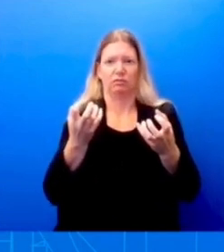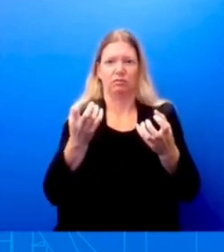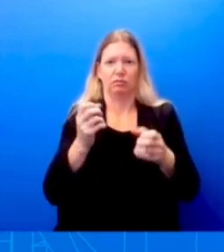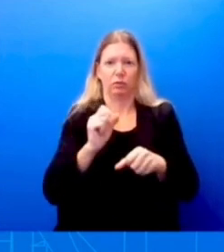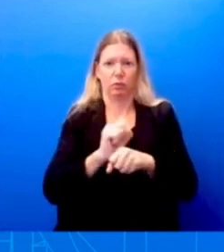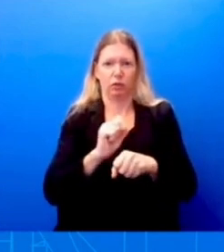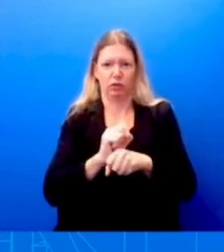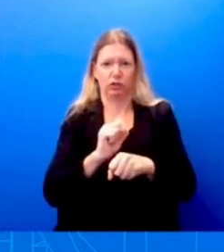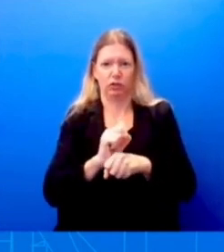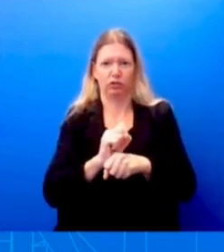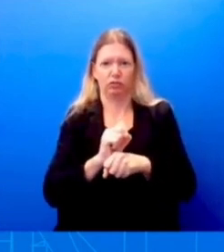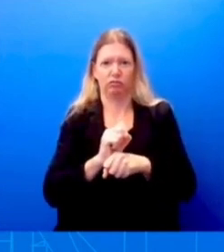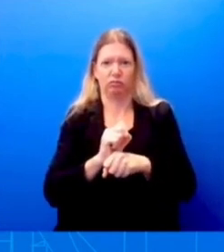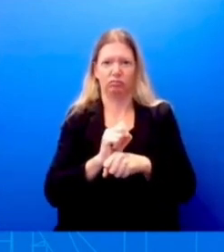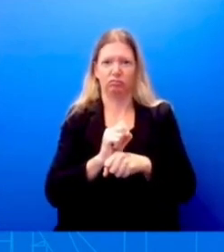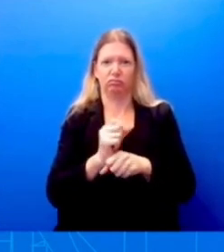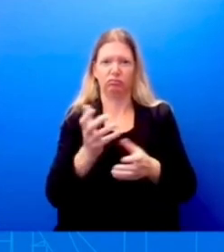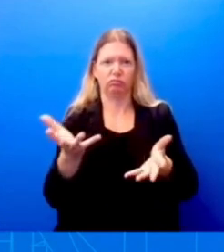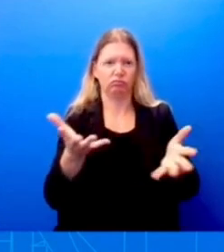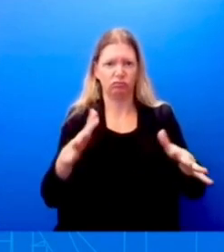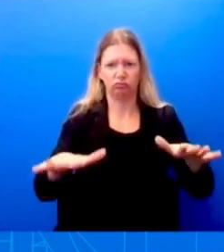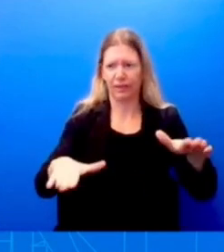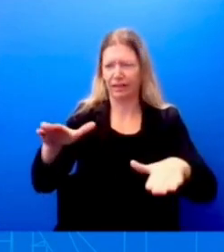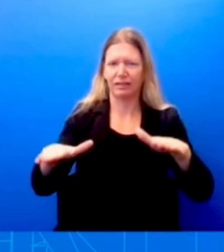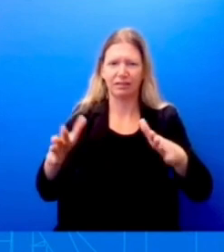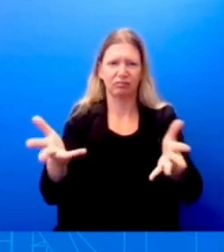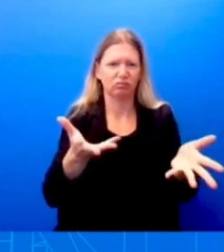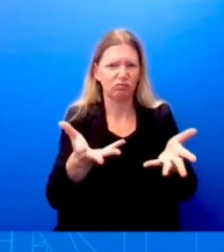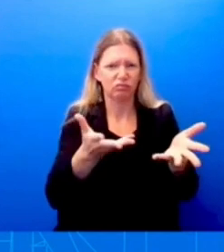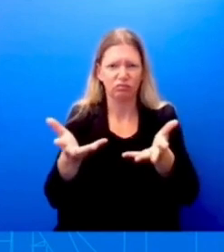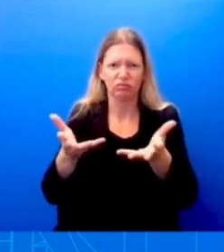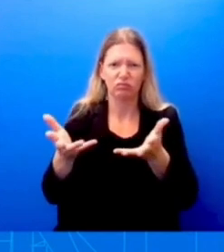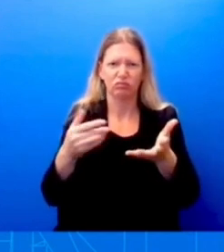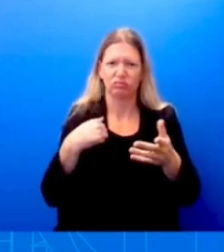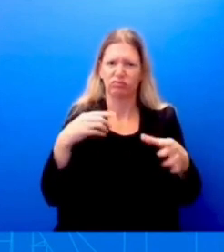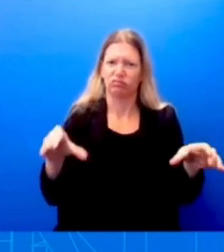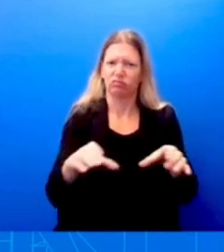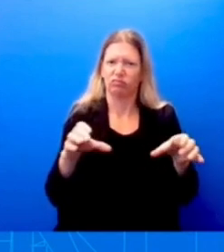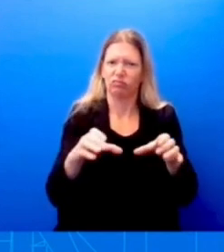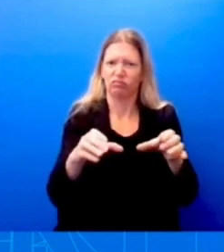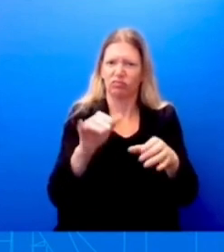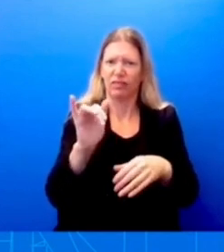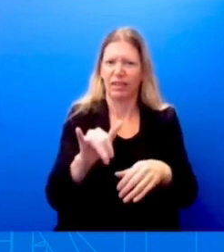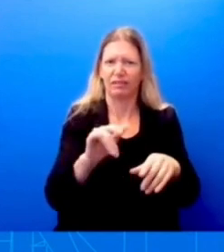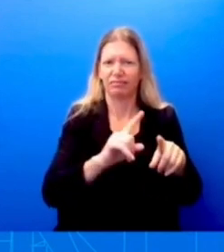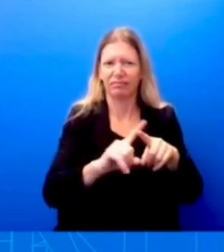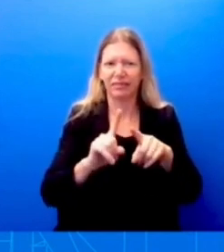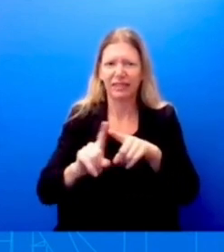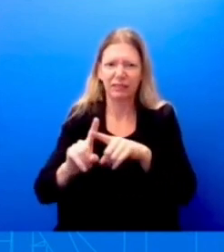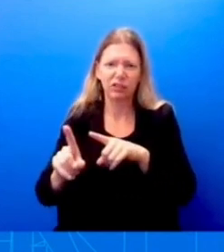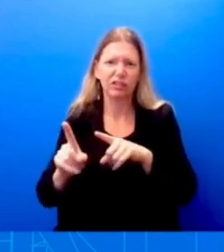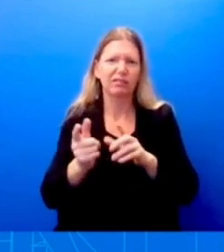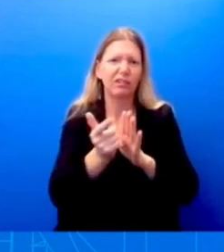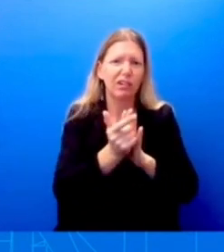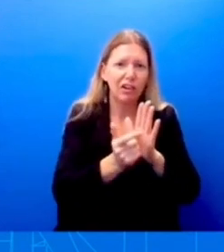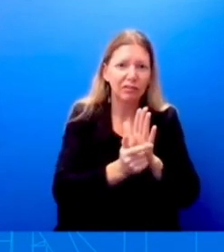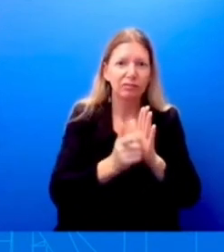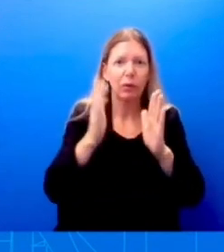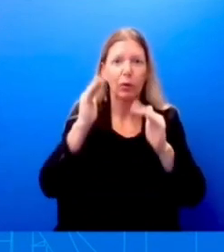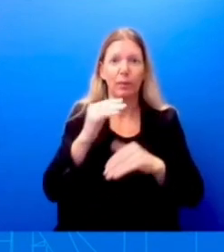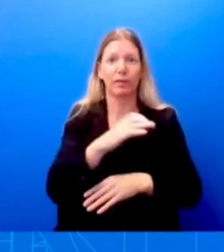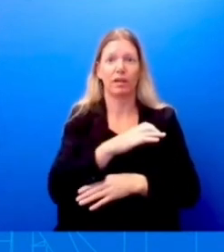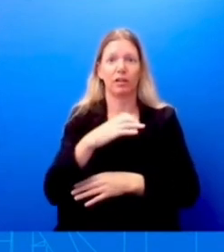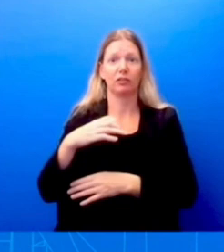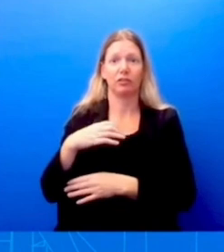relates to historical pieces of legislation. He wants to continue to do that. And he hopes Congressional Republicans would continue to join him or join